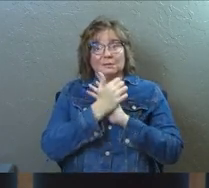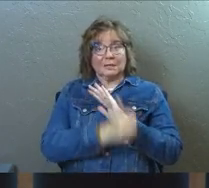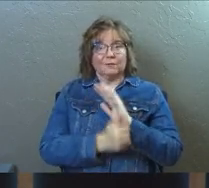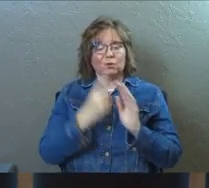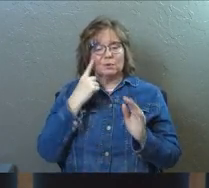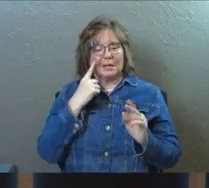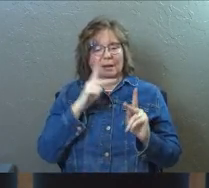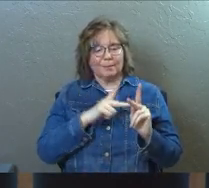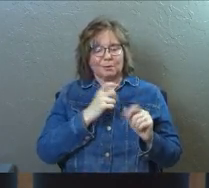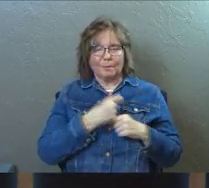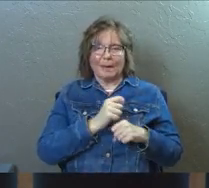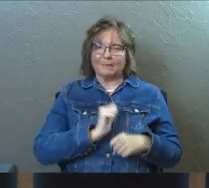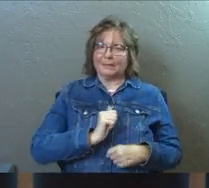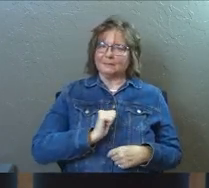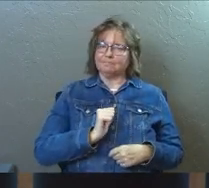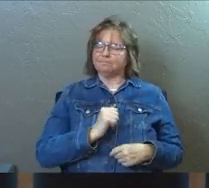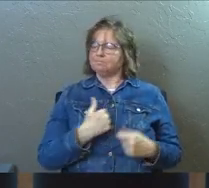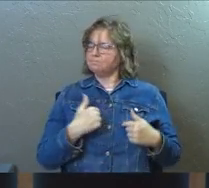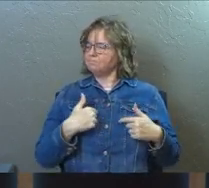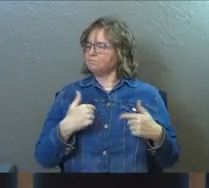person was making it about themselves.